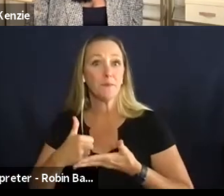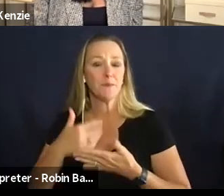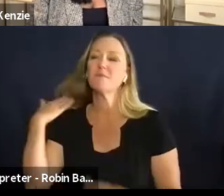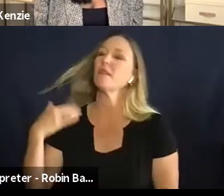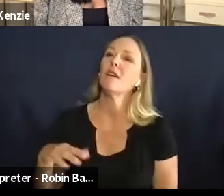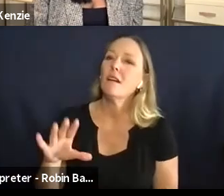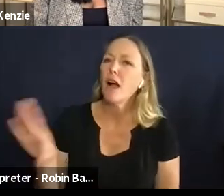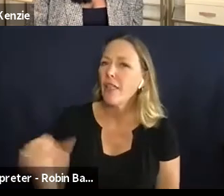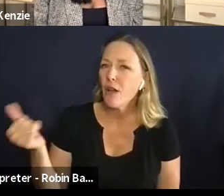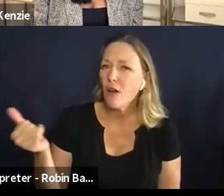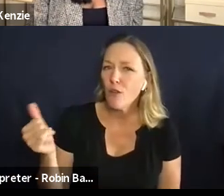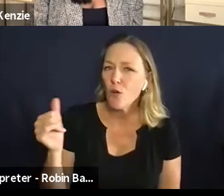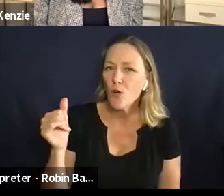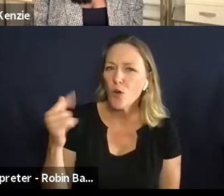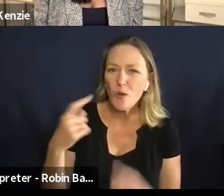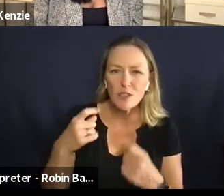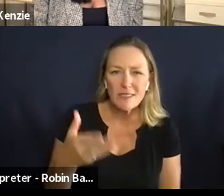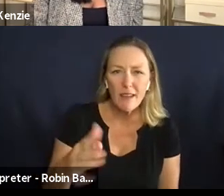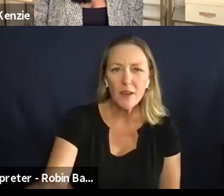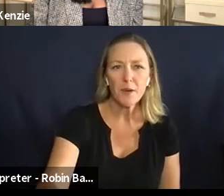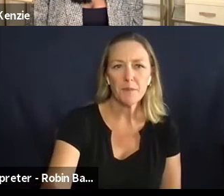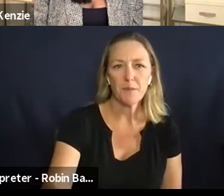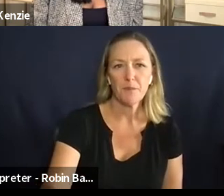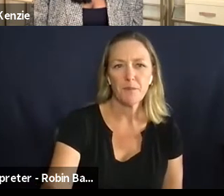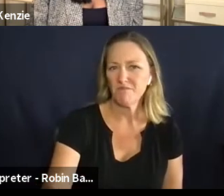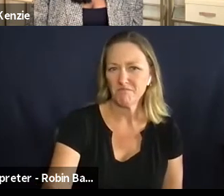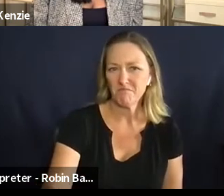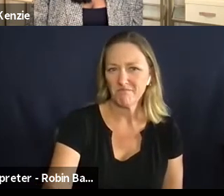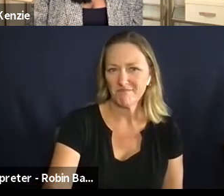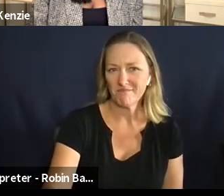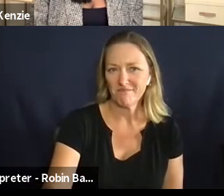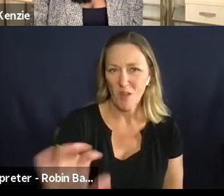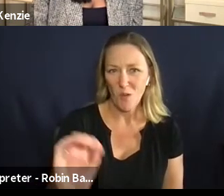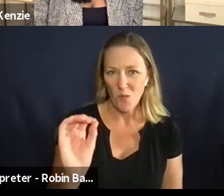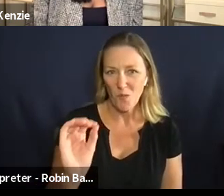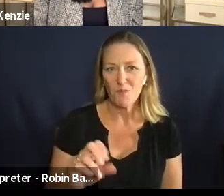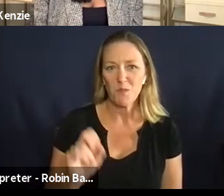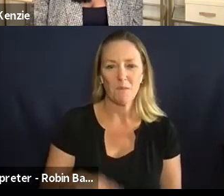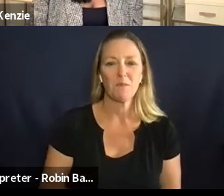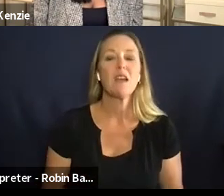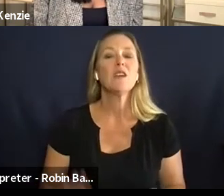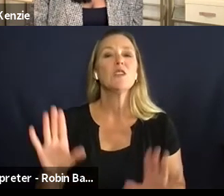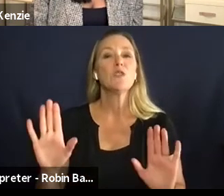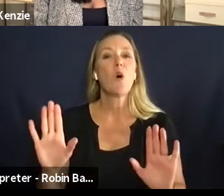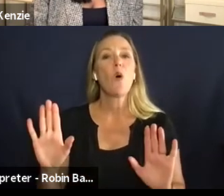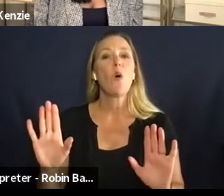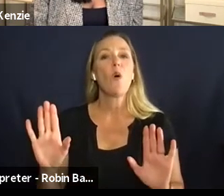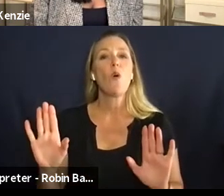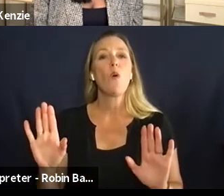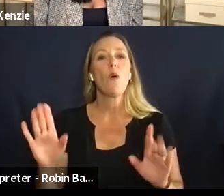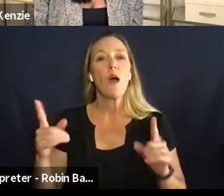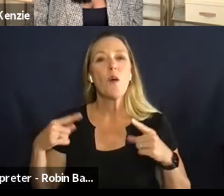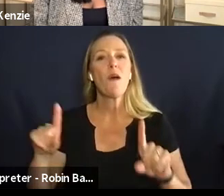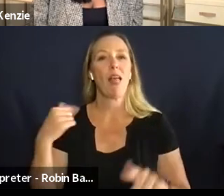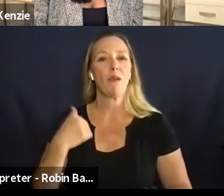and there were there any other questions in the chat that i can't see no okay um so as we kind of start to wrap